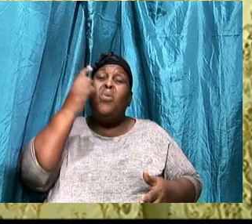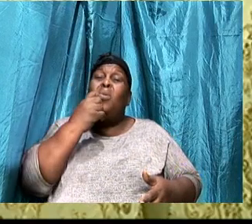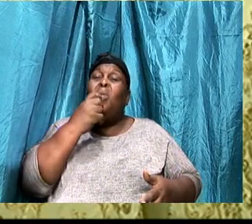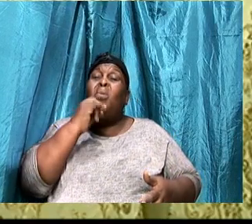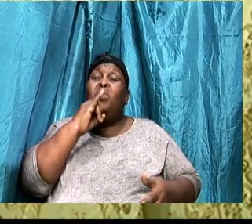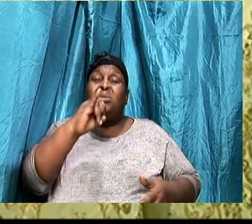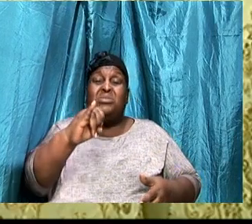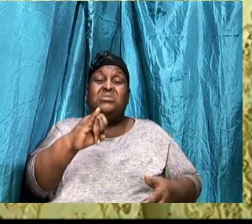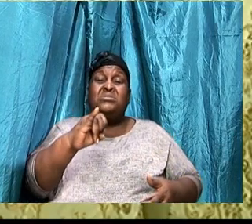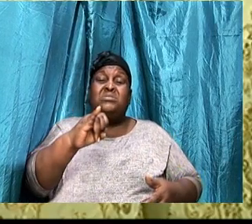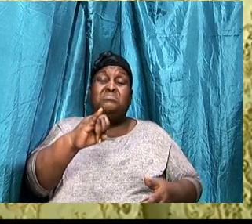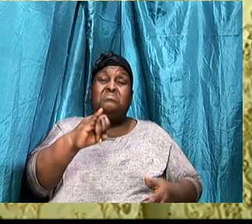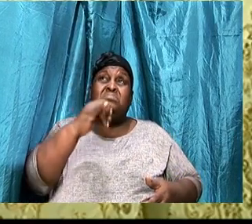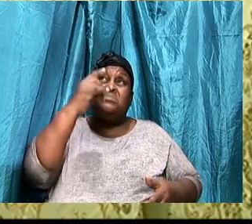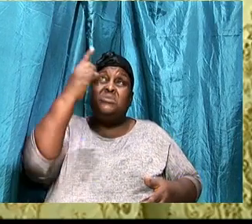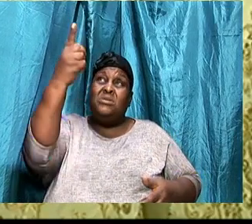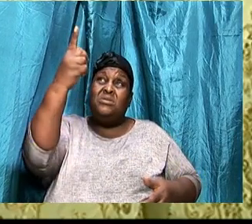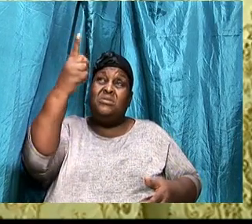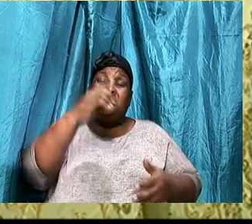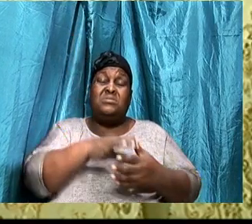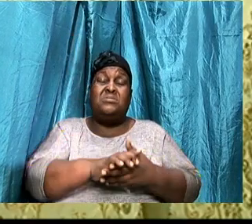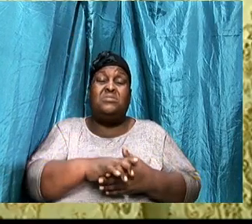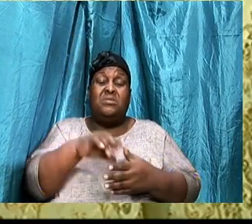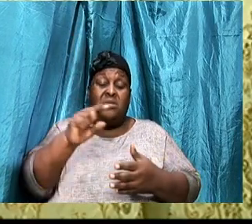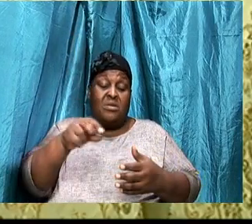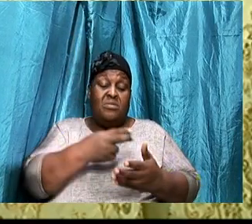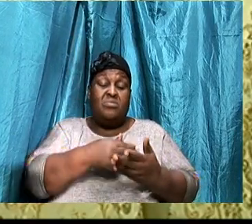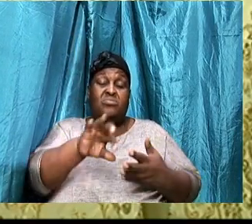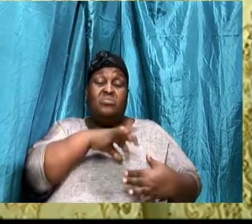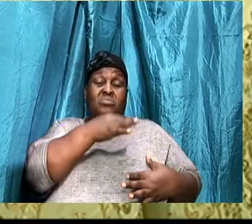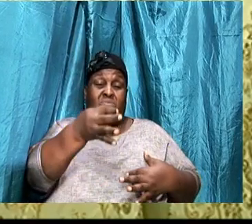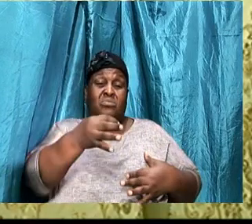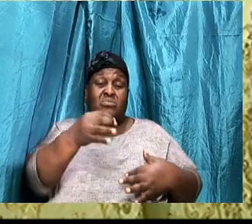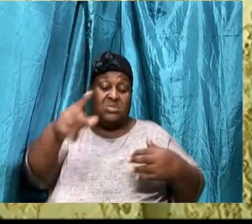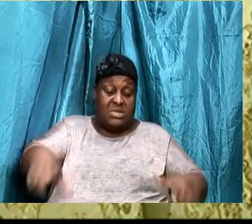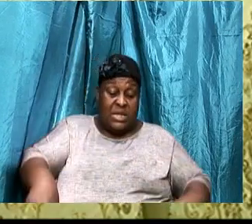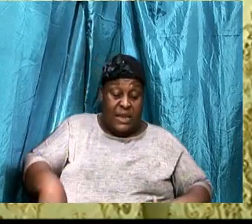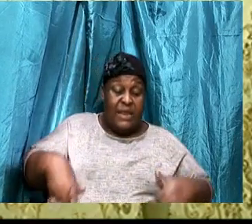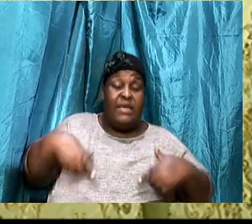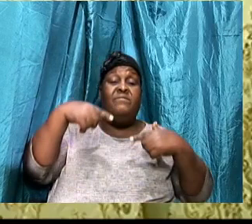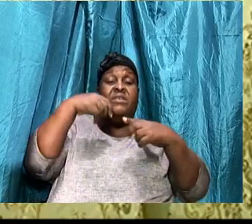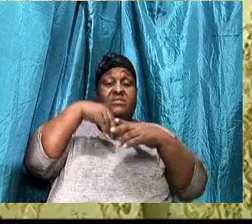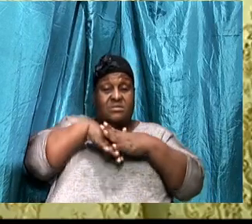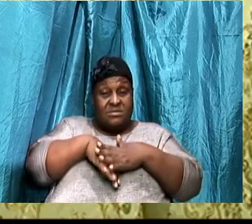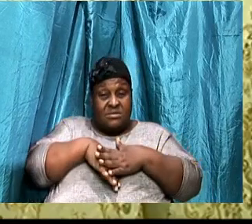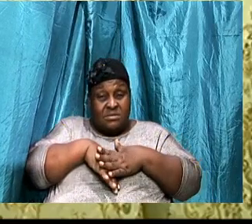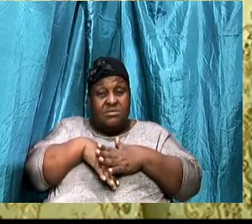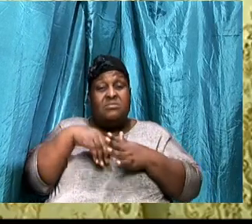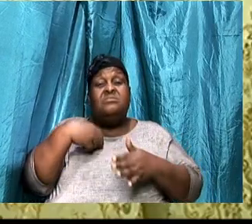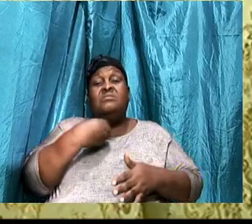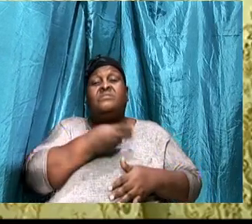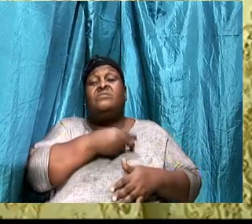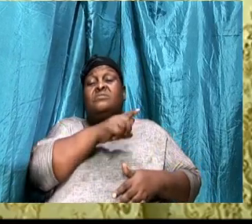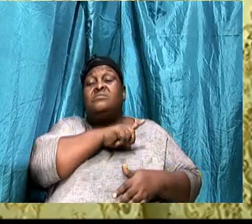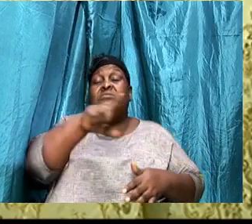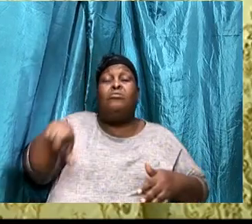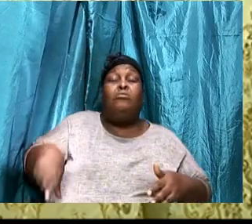dwells within our being, The Lord knows, That we are is,